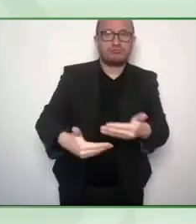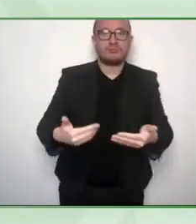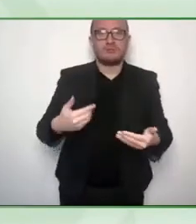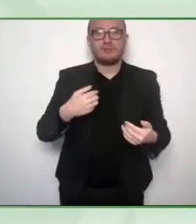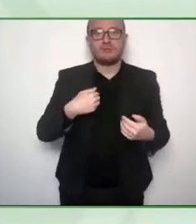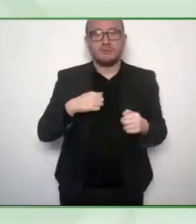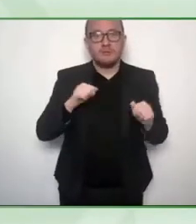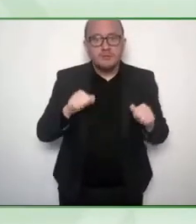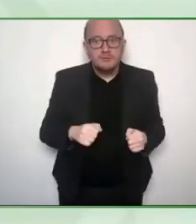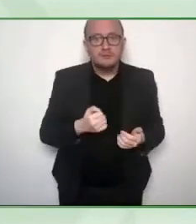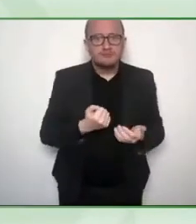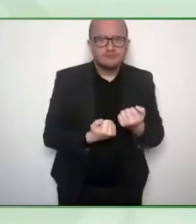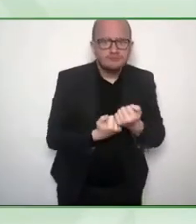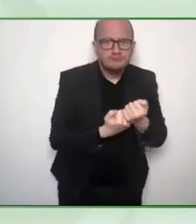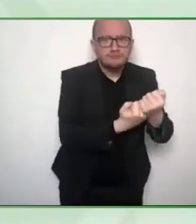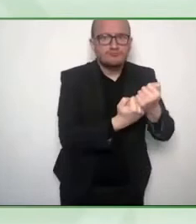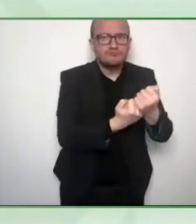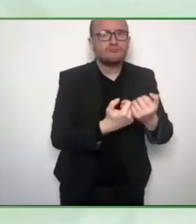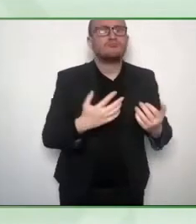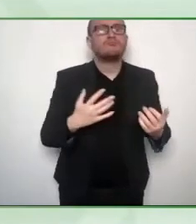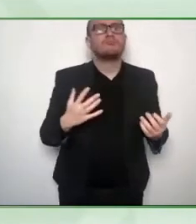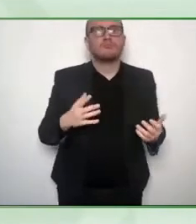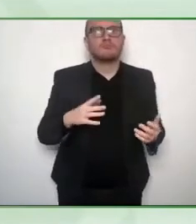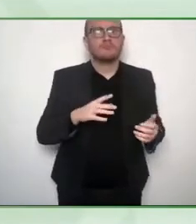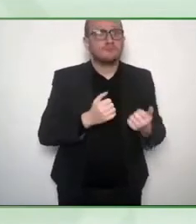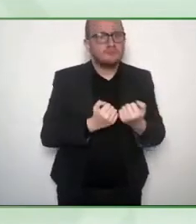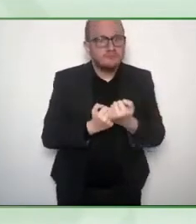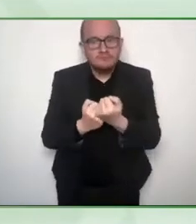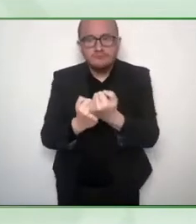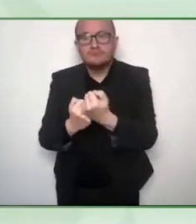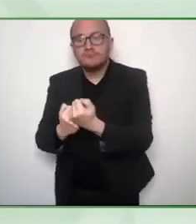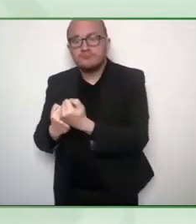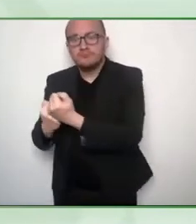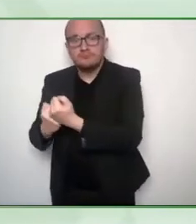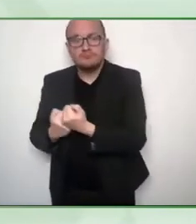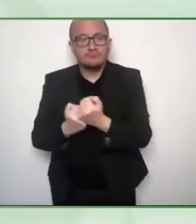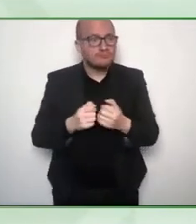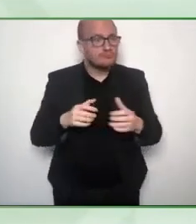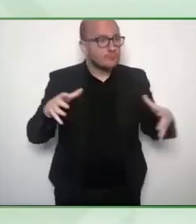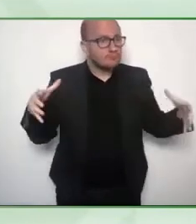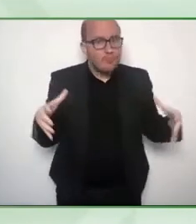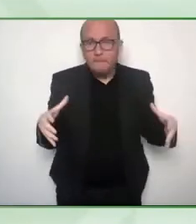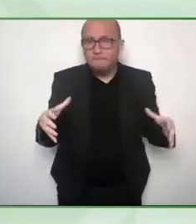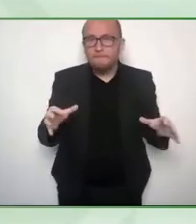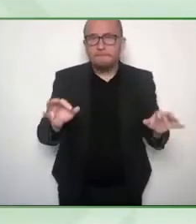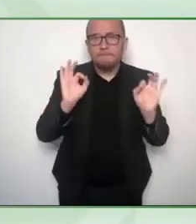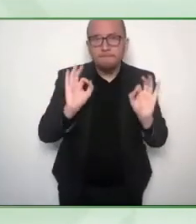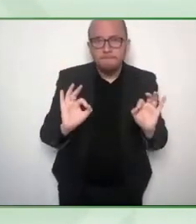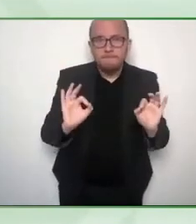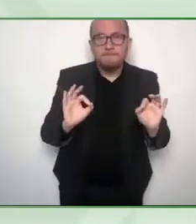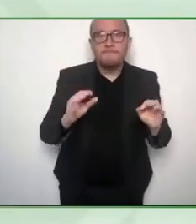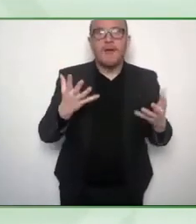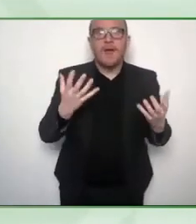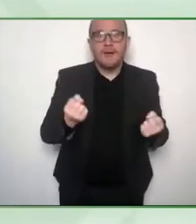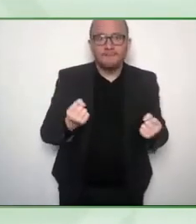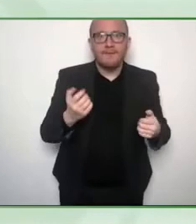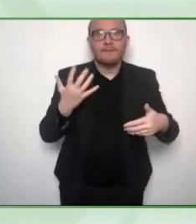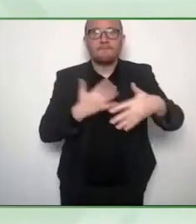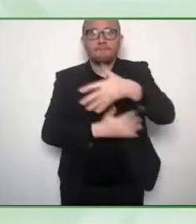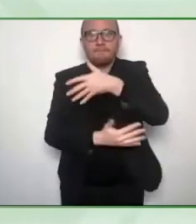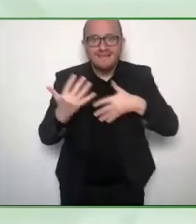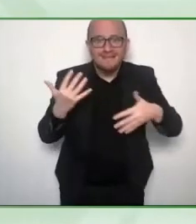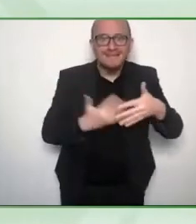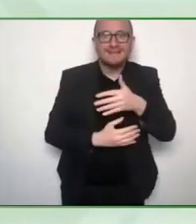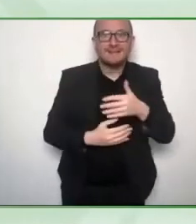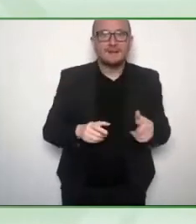solo or go on romantic getaways and inclusive groups where we mix people with and without disabilities to travel